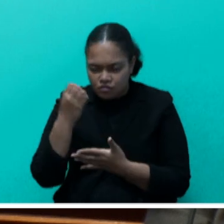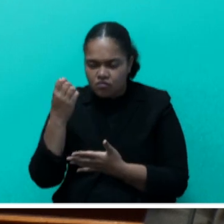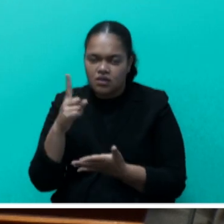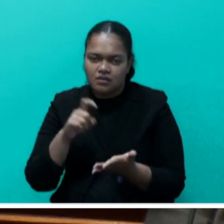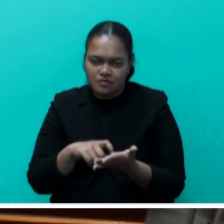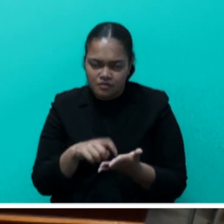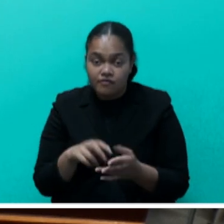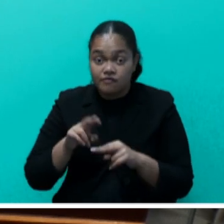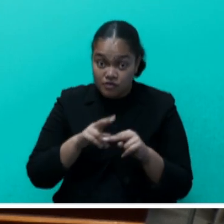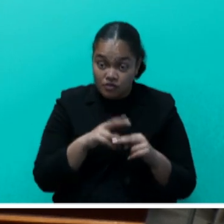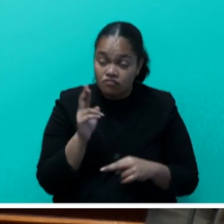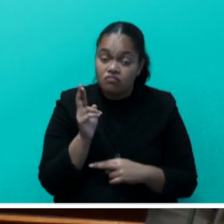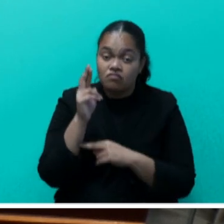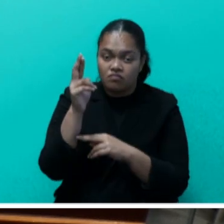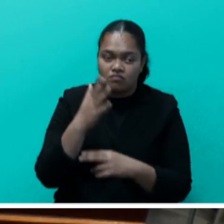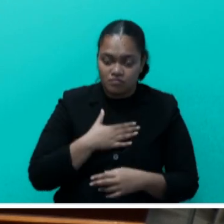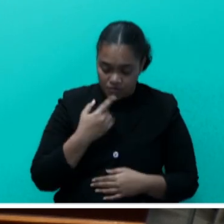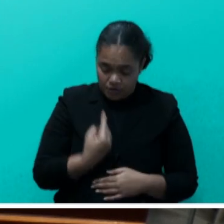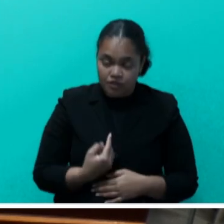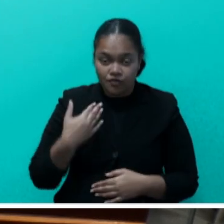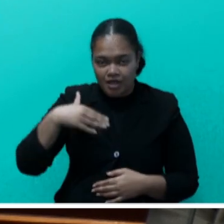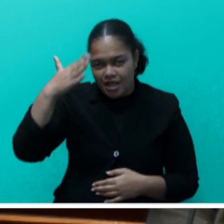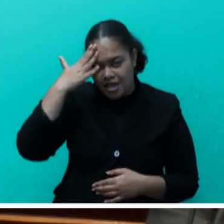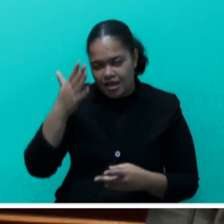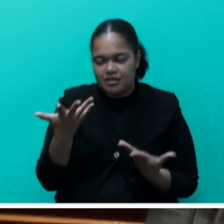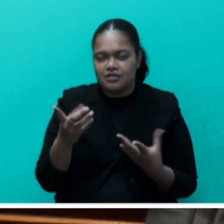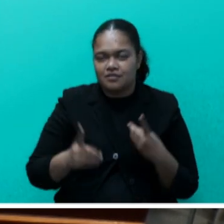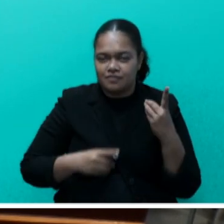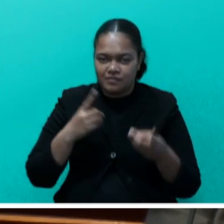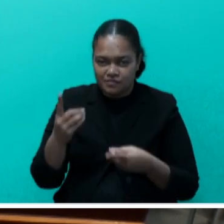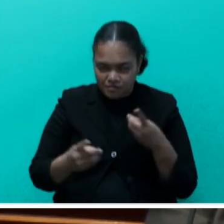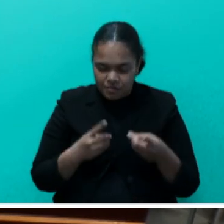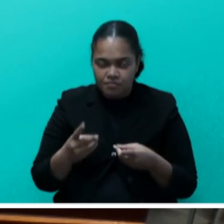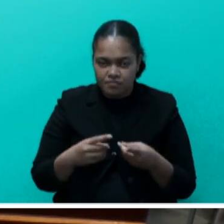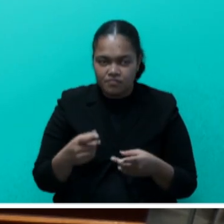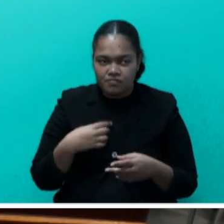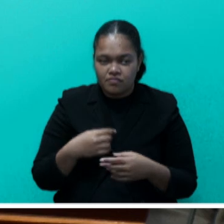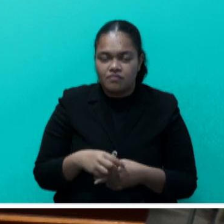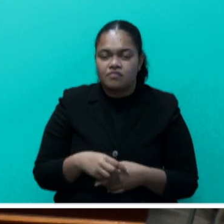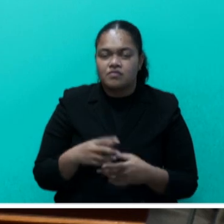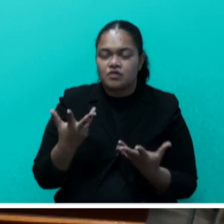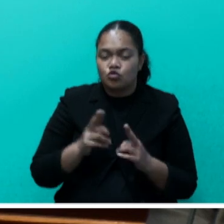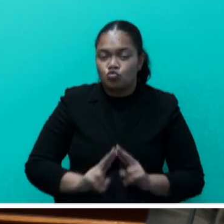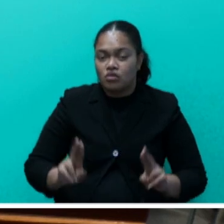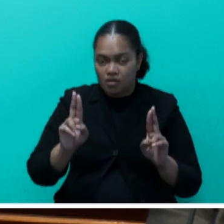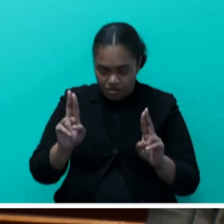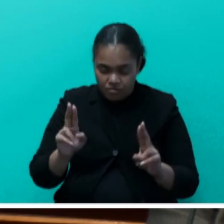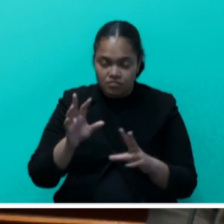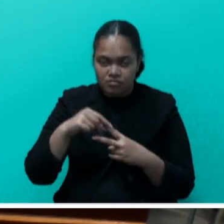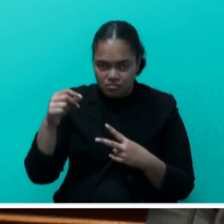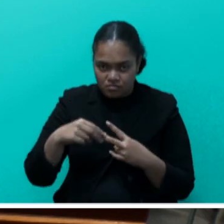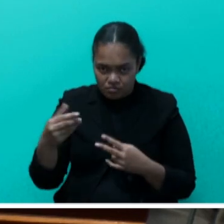Piji was represented by myself as the head of the delegation, supported by permanent representatives to the United Nations and